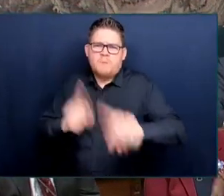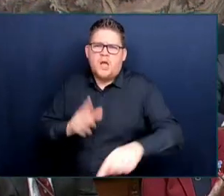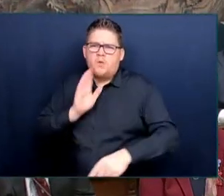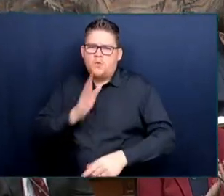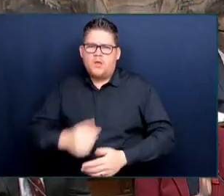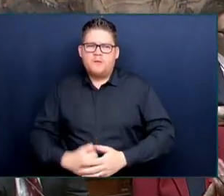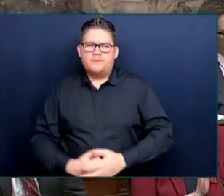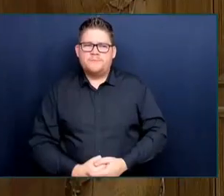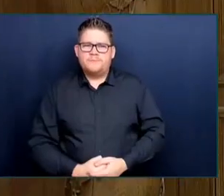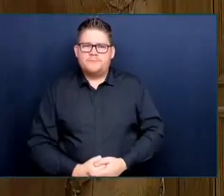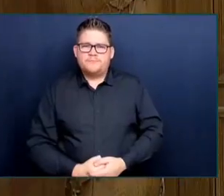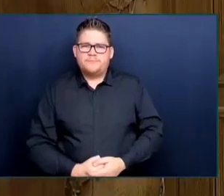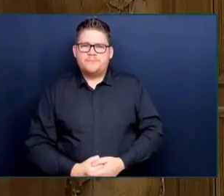The bell ends the question period.